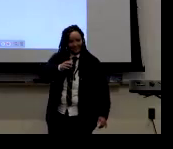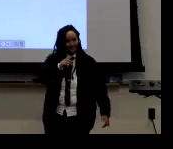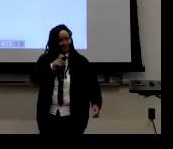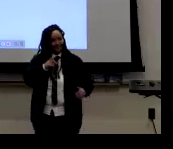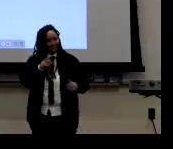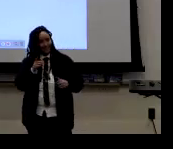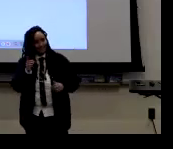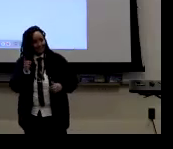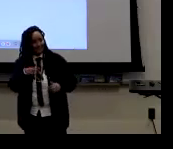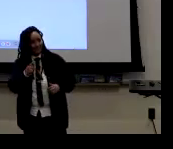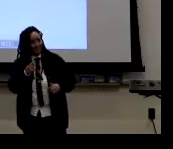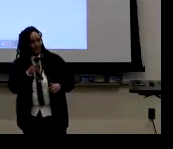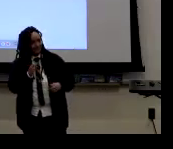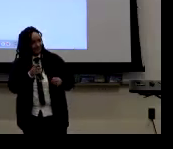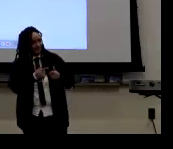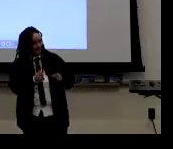Hello, hello.